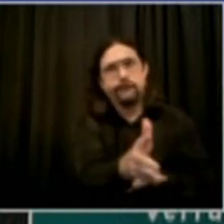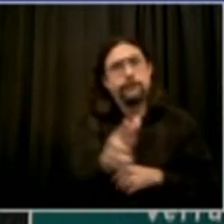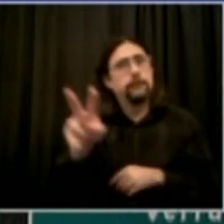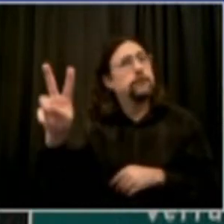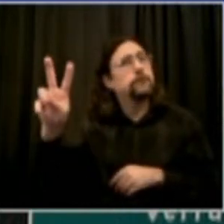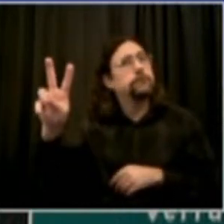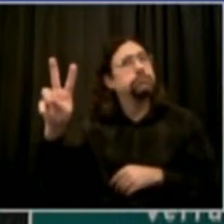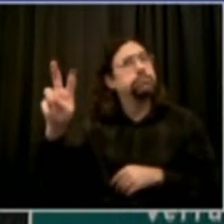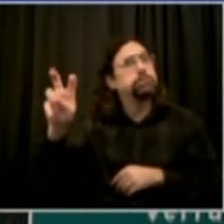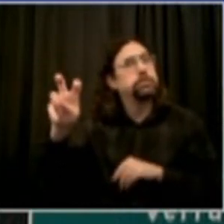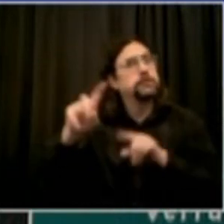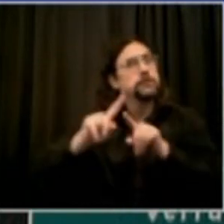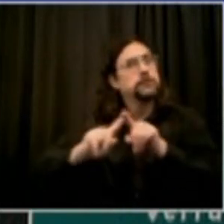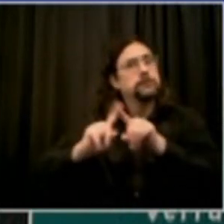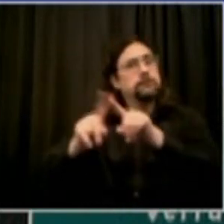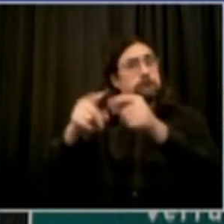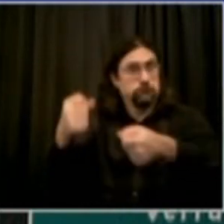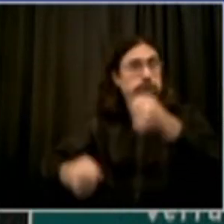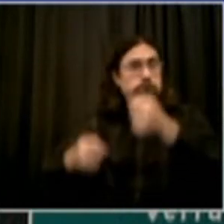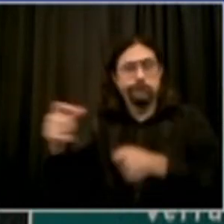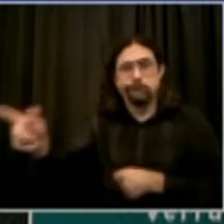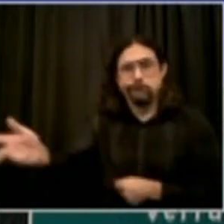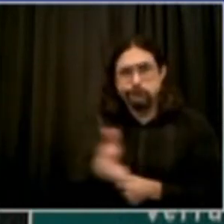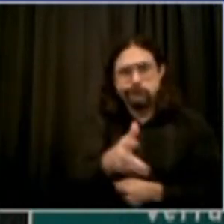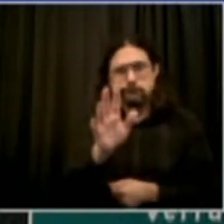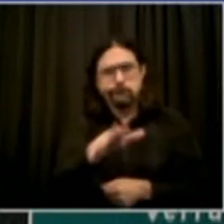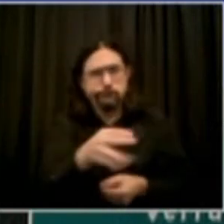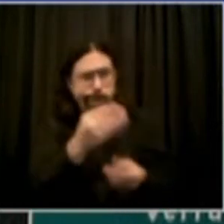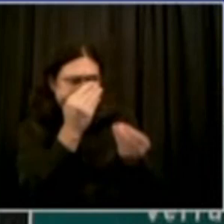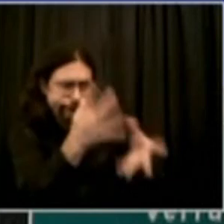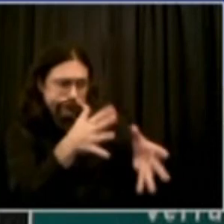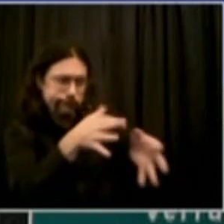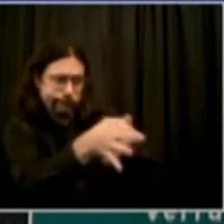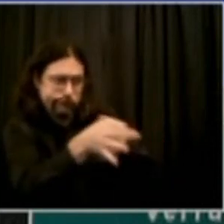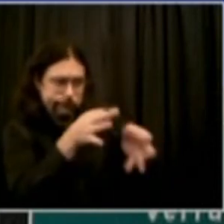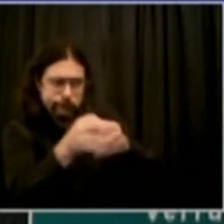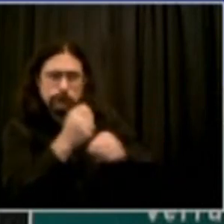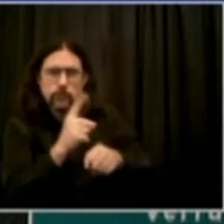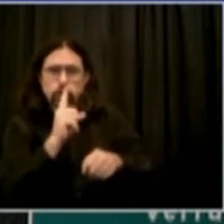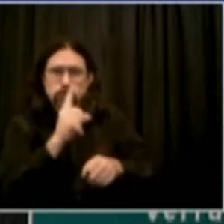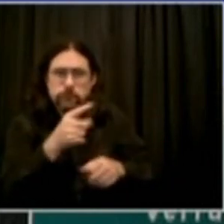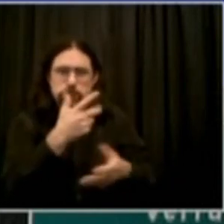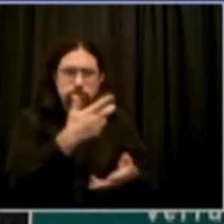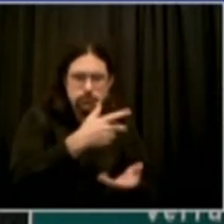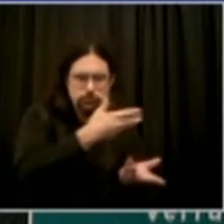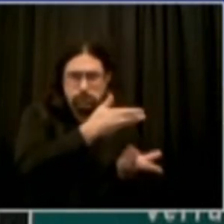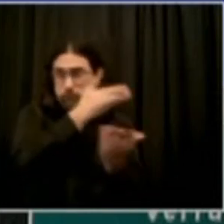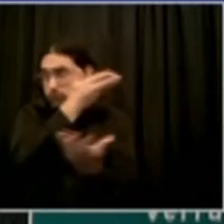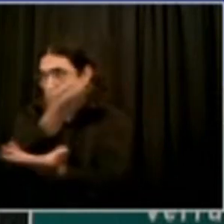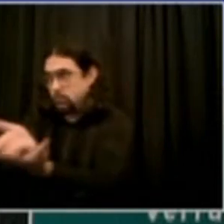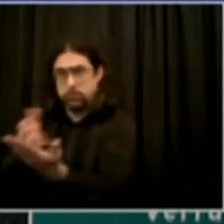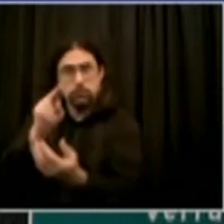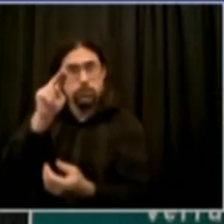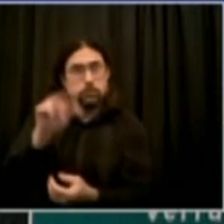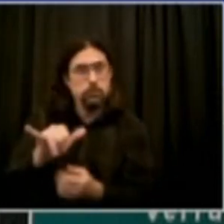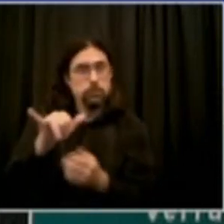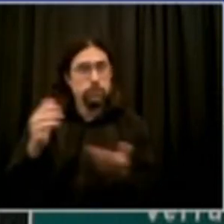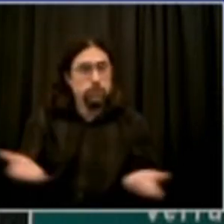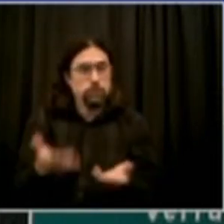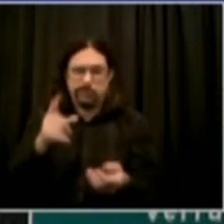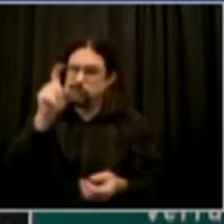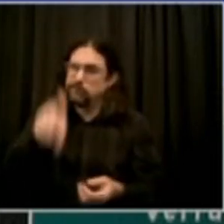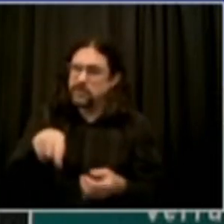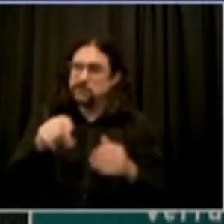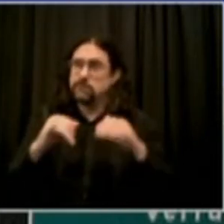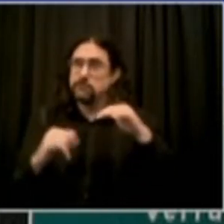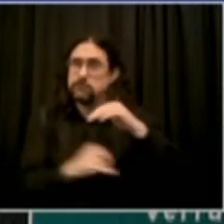because of these checkpoints that these quarantines must be honored for the good of all. Let me take us now to our daily indicators. And